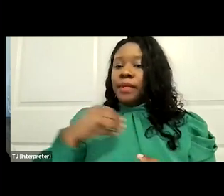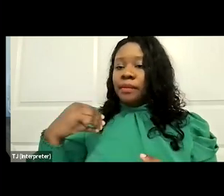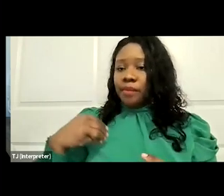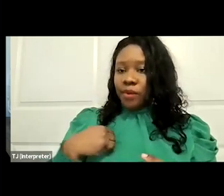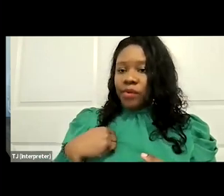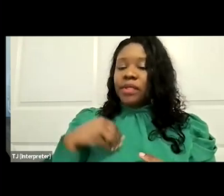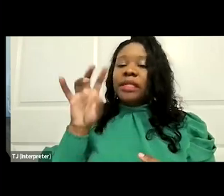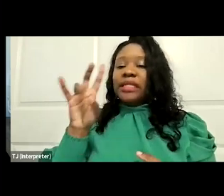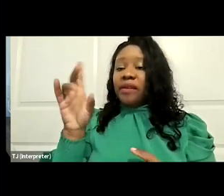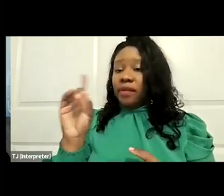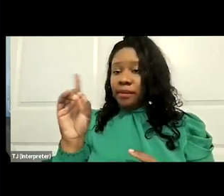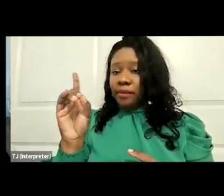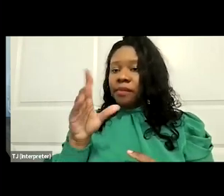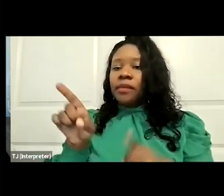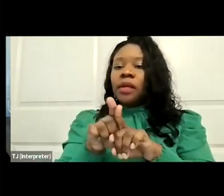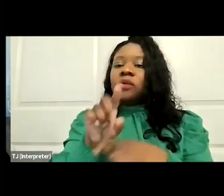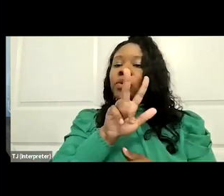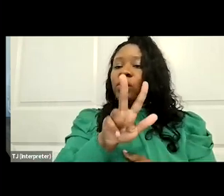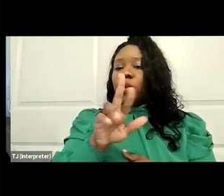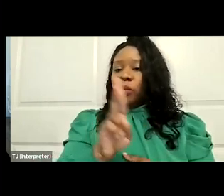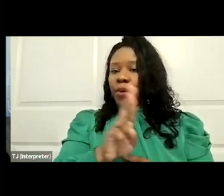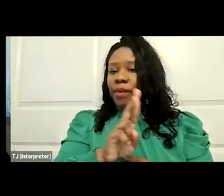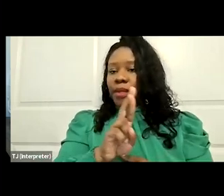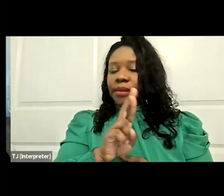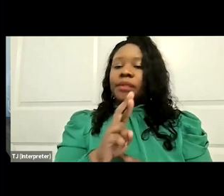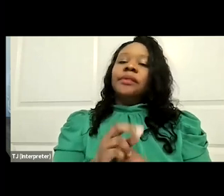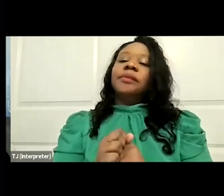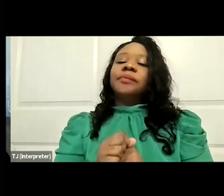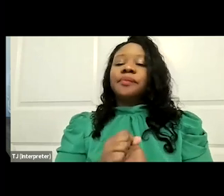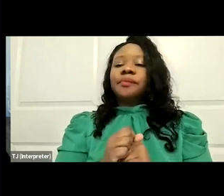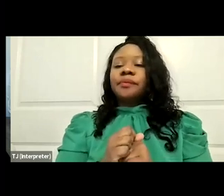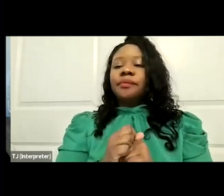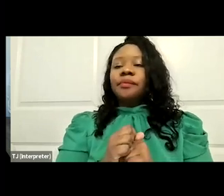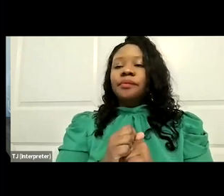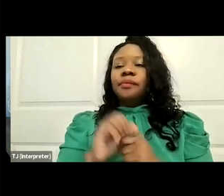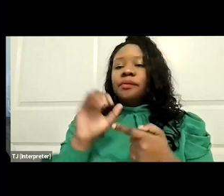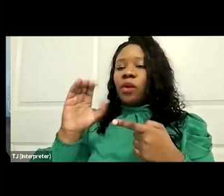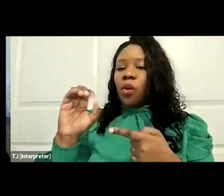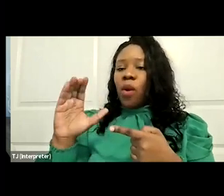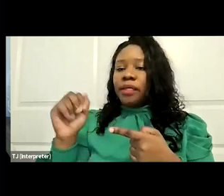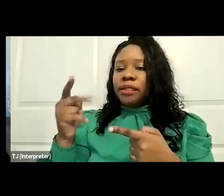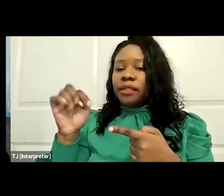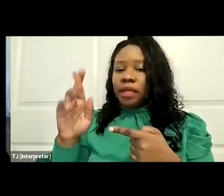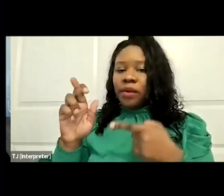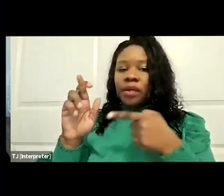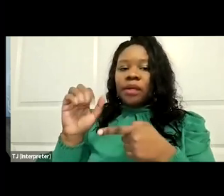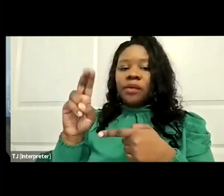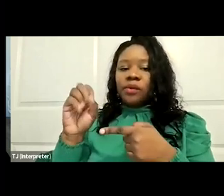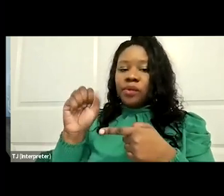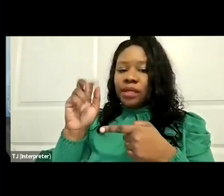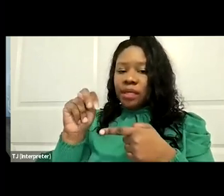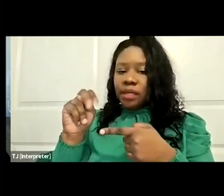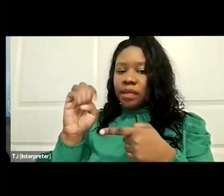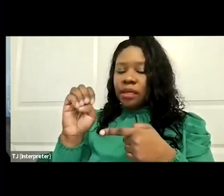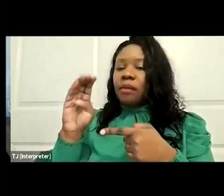seven Democrats, and three Republicans. Co-chair Suzanne Bonamici, who we